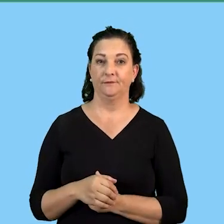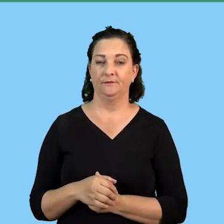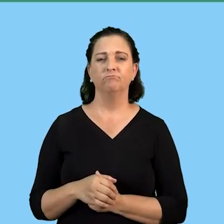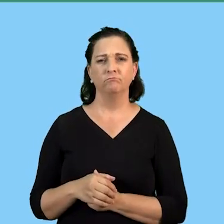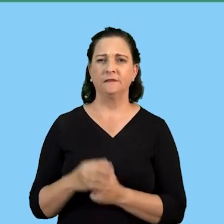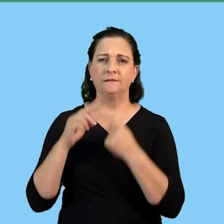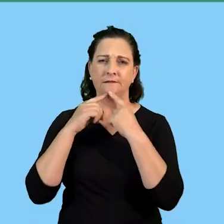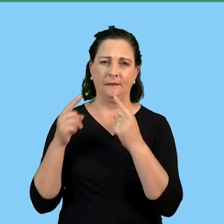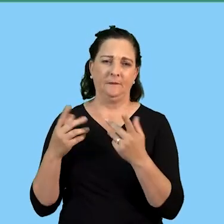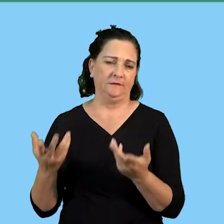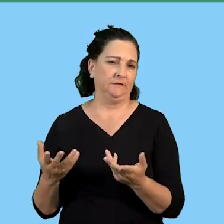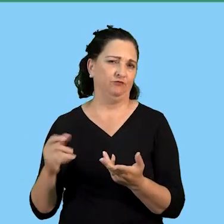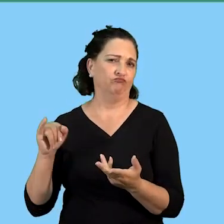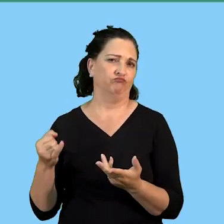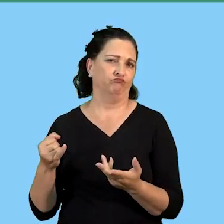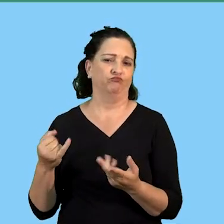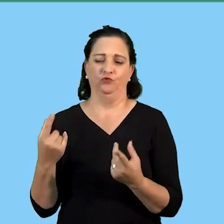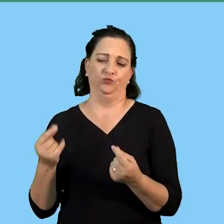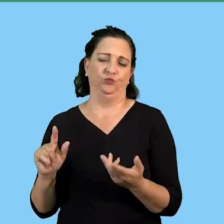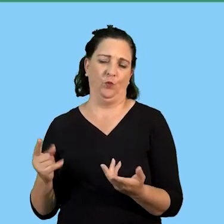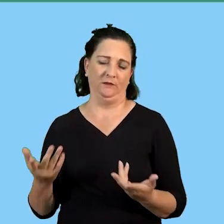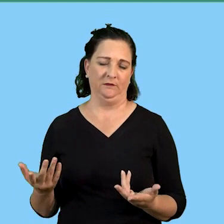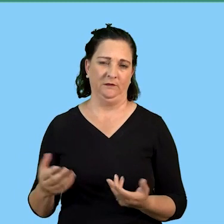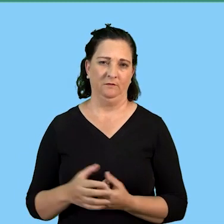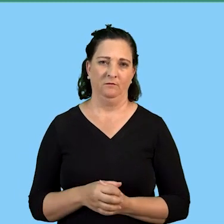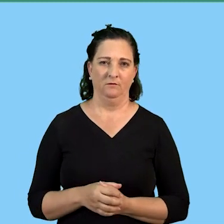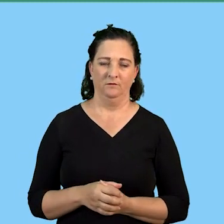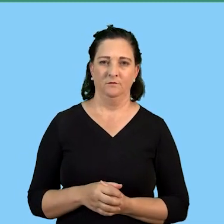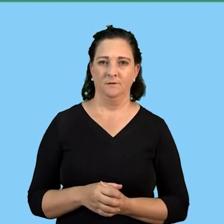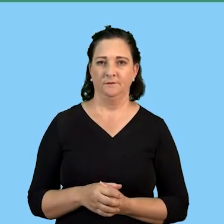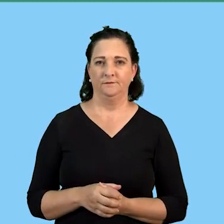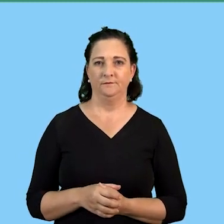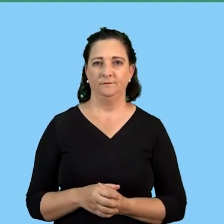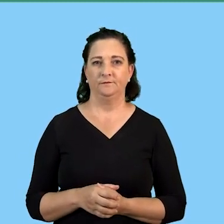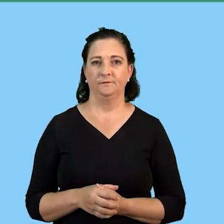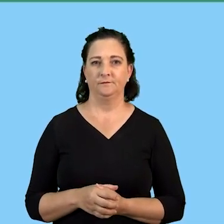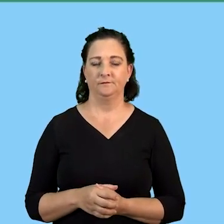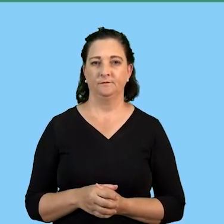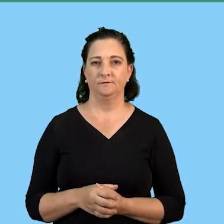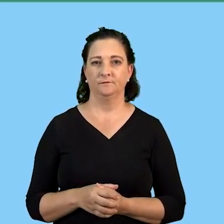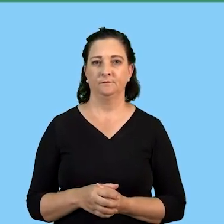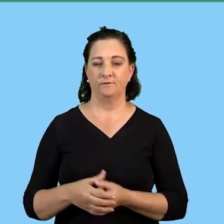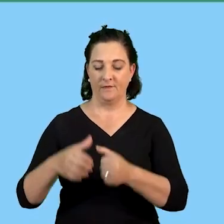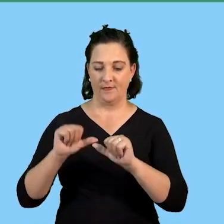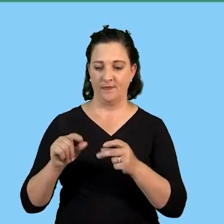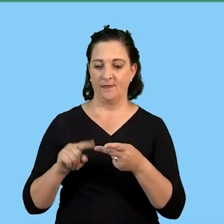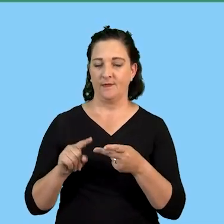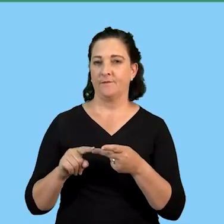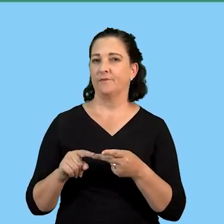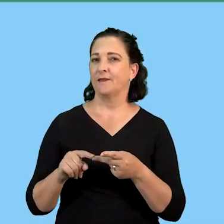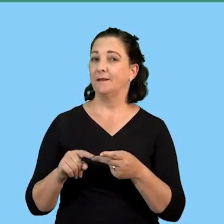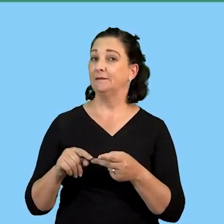statement they are informing us what makeba construction did of which is winning a tender mc was advised